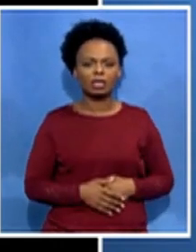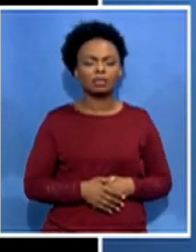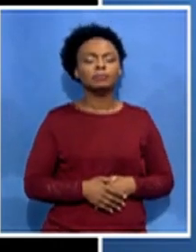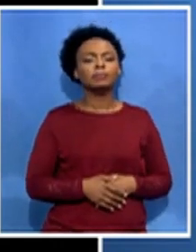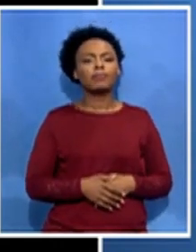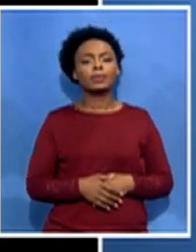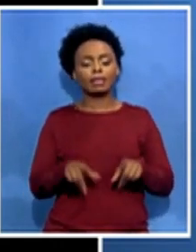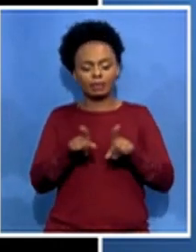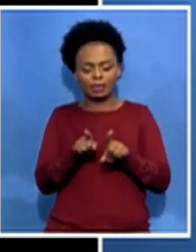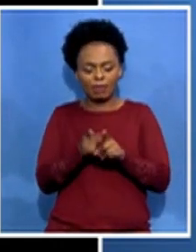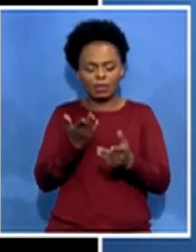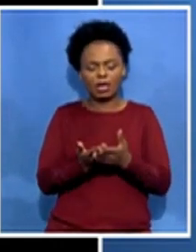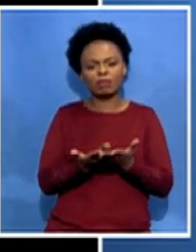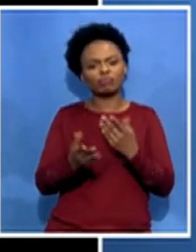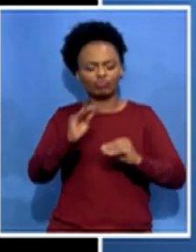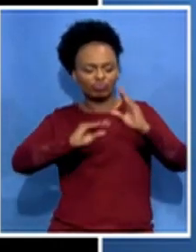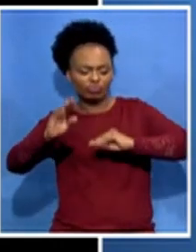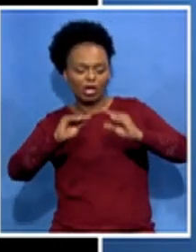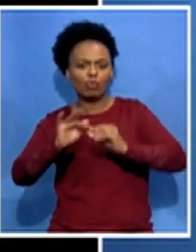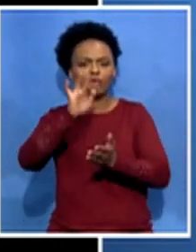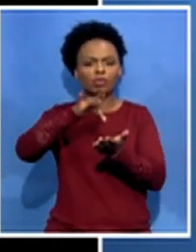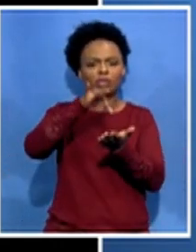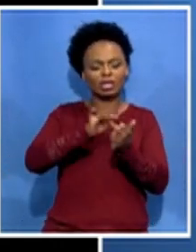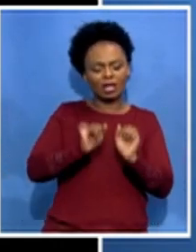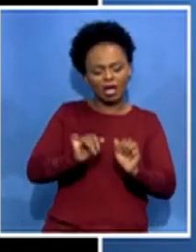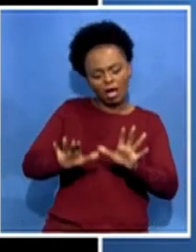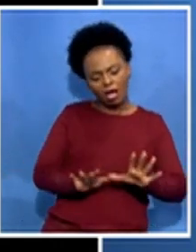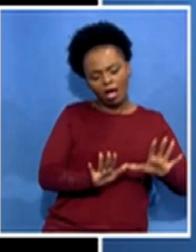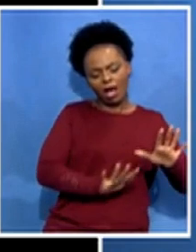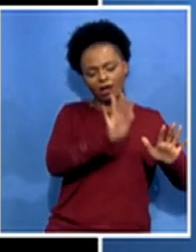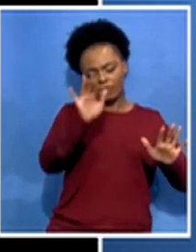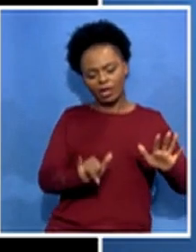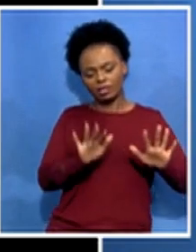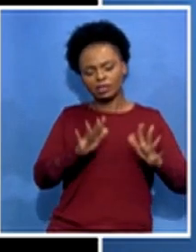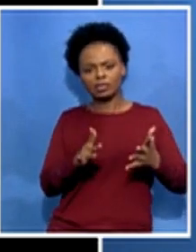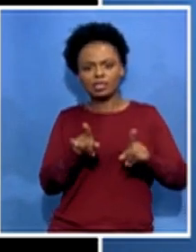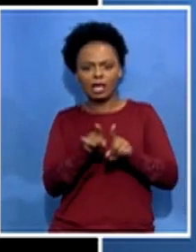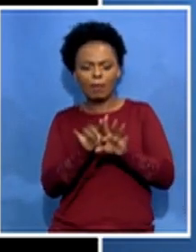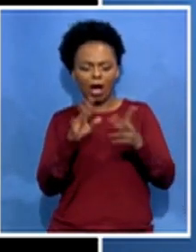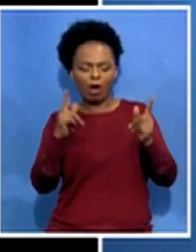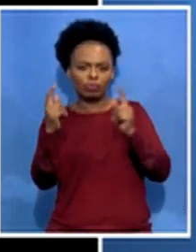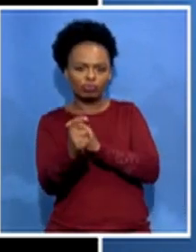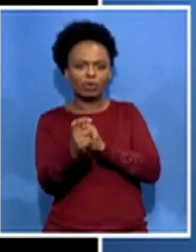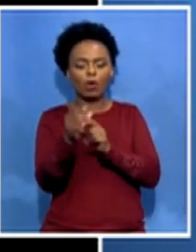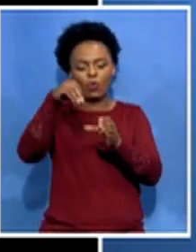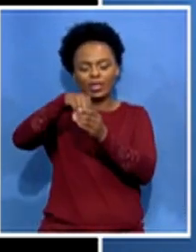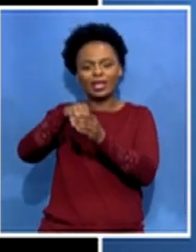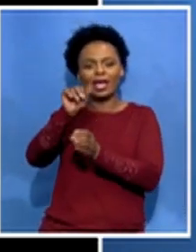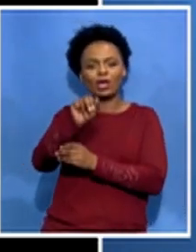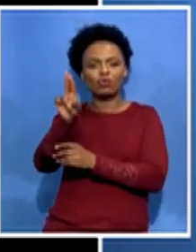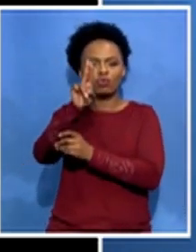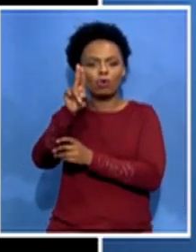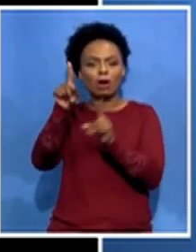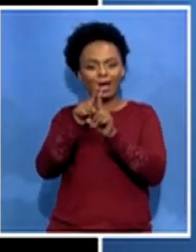position of africa and the reforms uh within the au but also generally the continent but also his